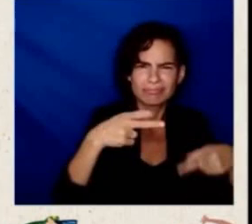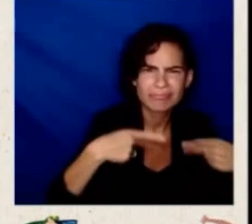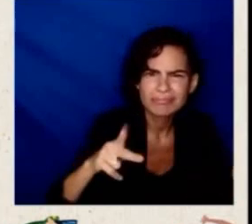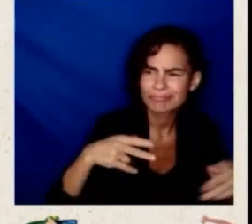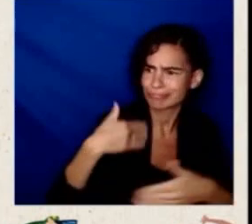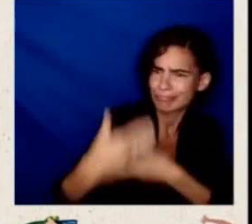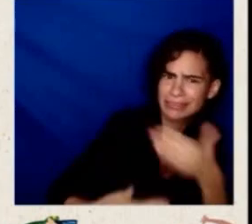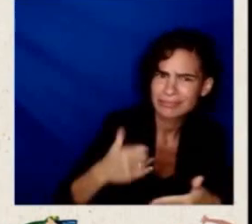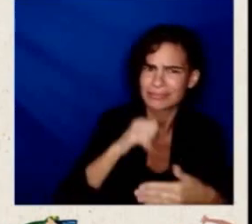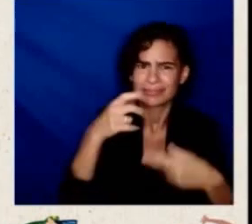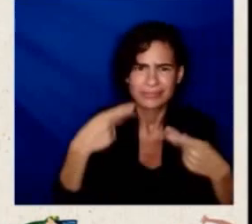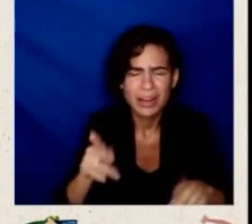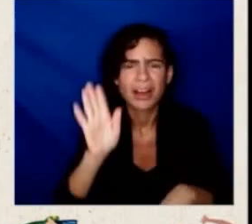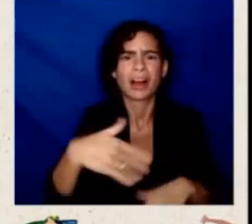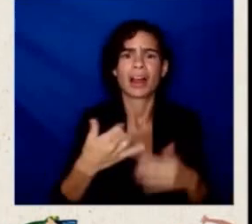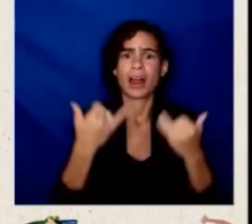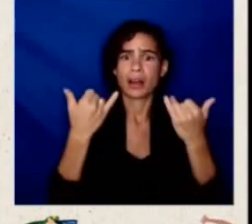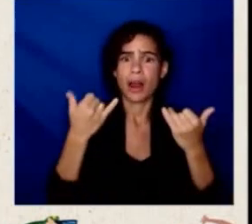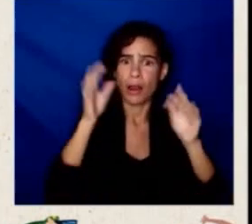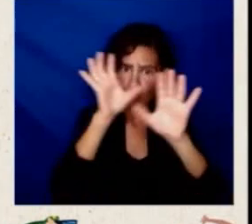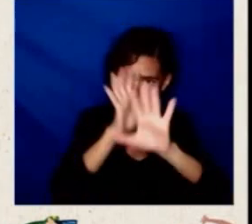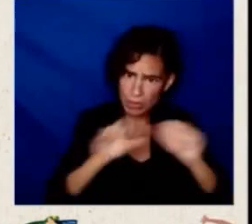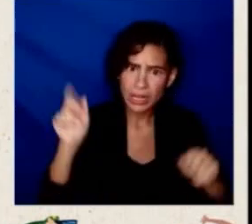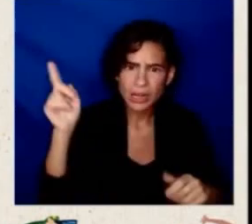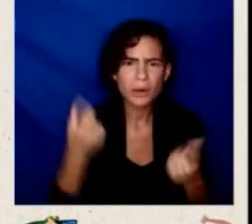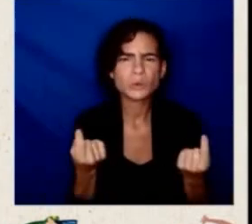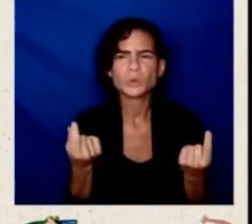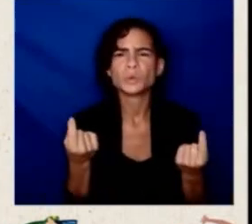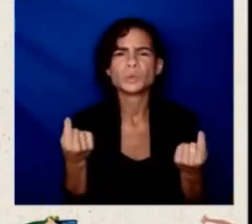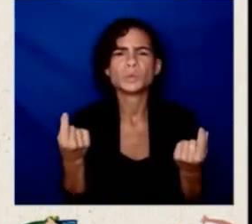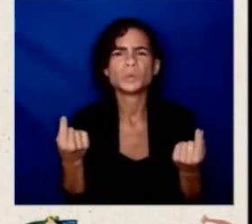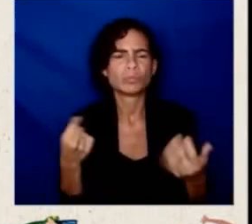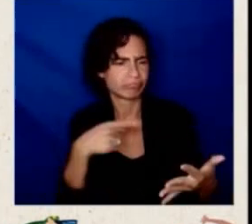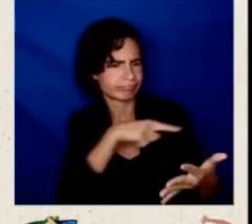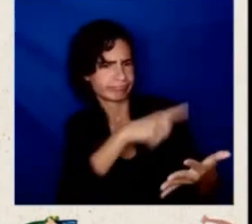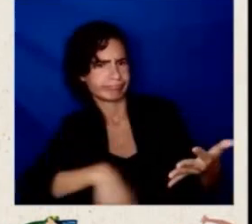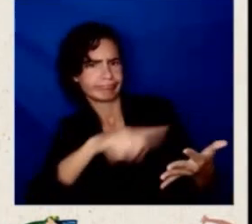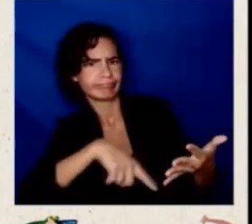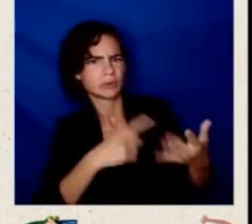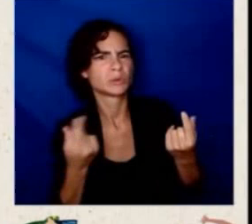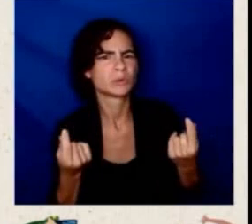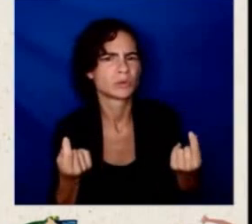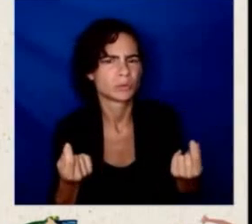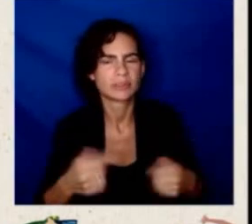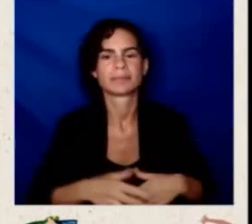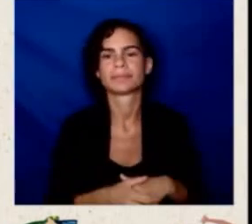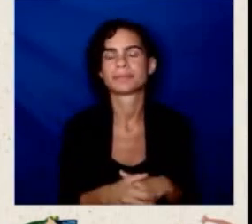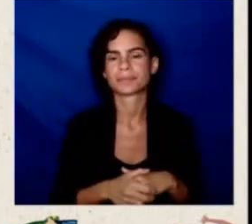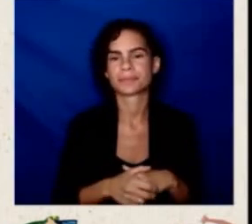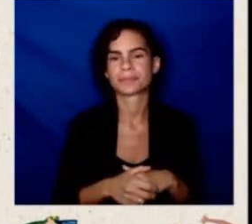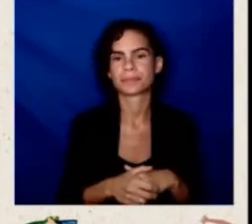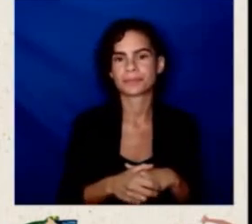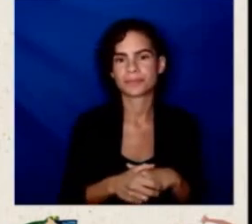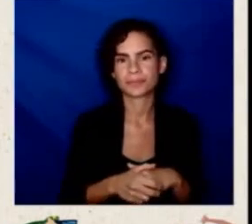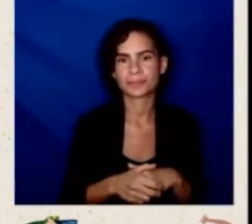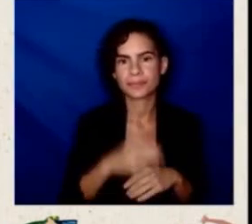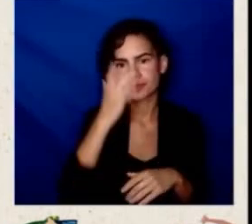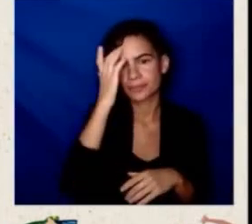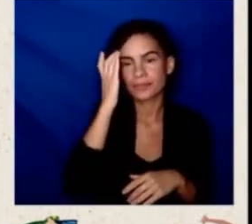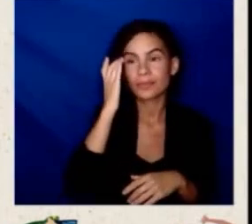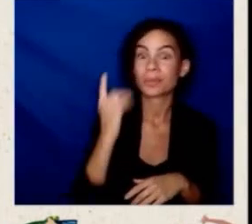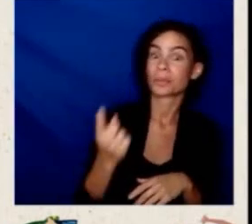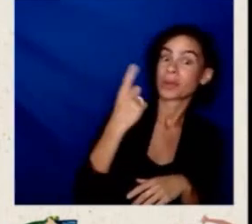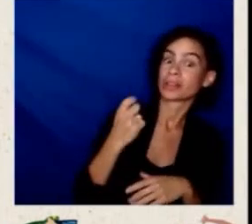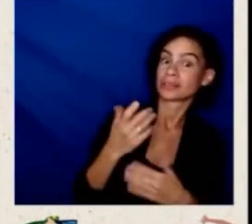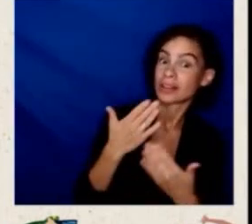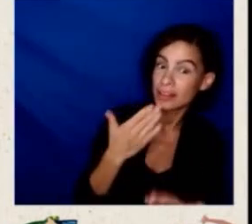naturalization? So, Xiomara, thank you so much for your question and congratulations on becoming